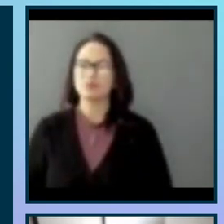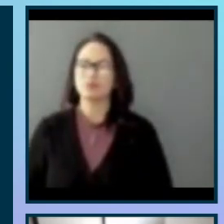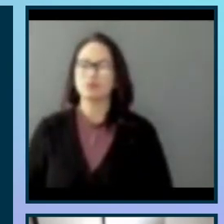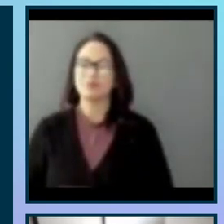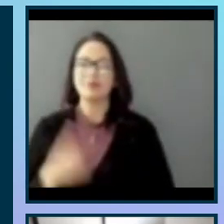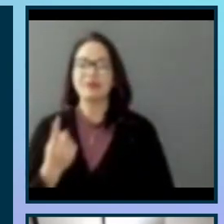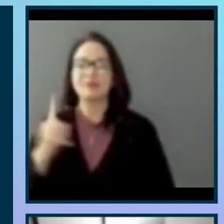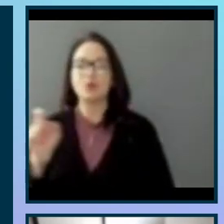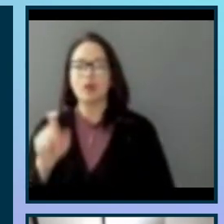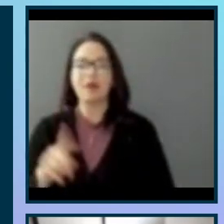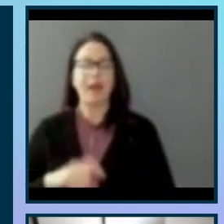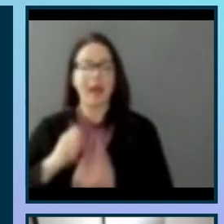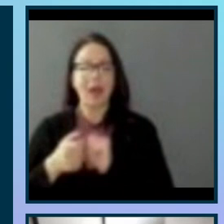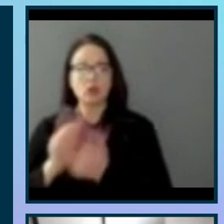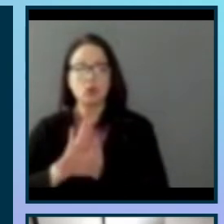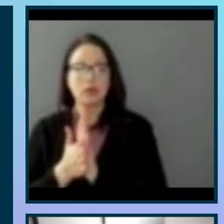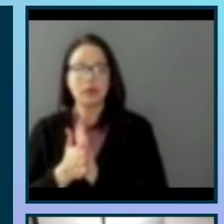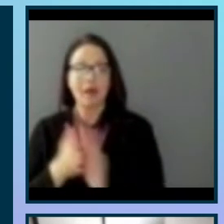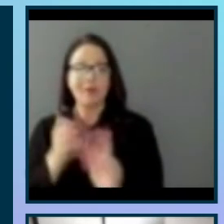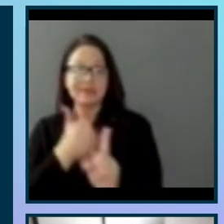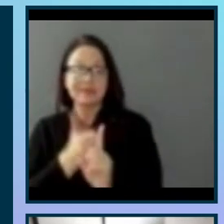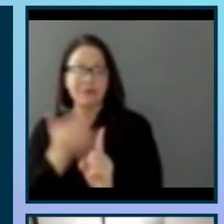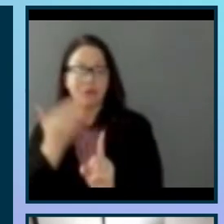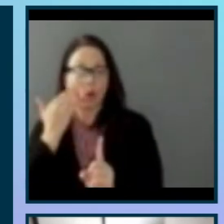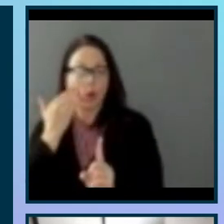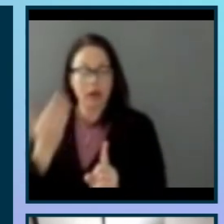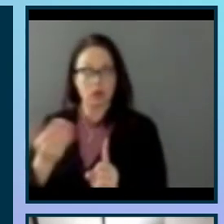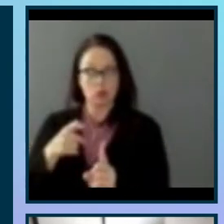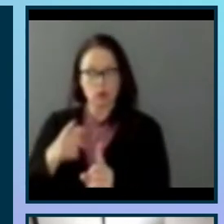can you become self-aware enough to realize how self-aware you are not?